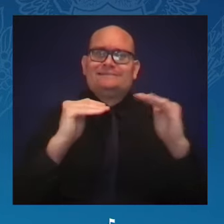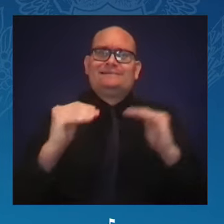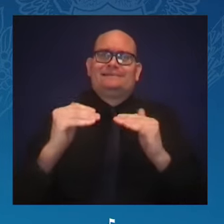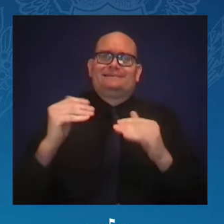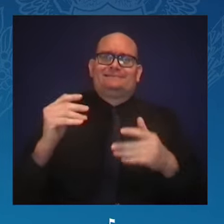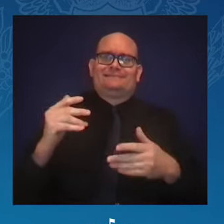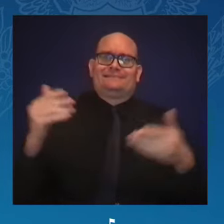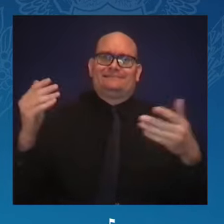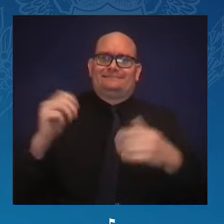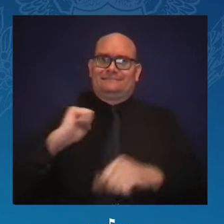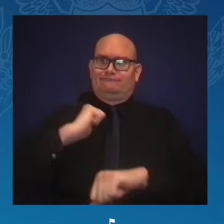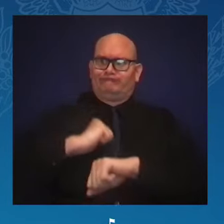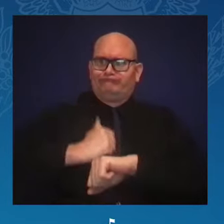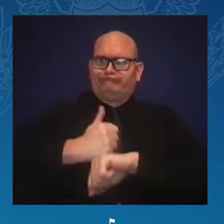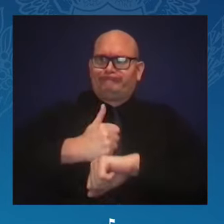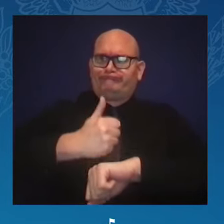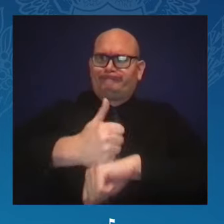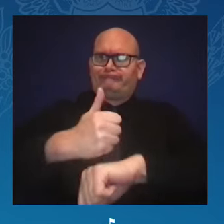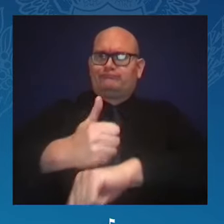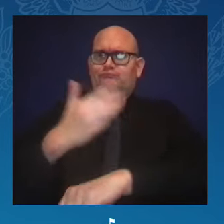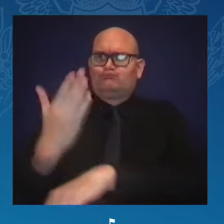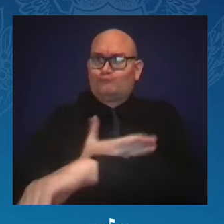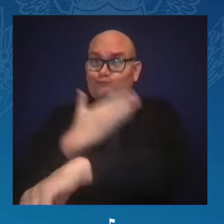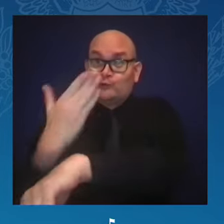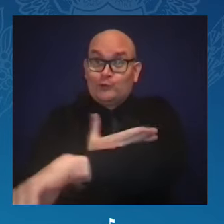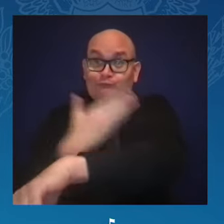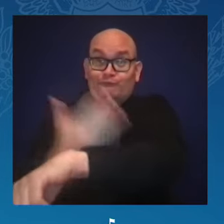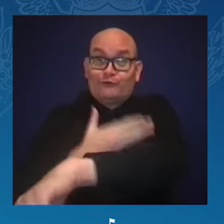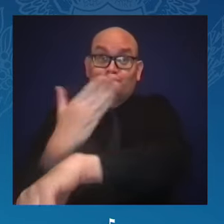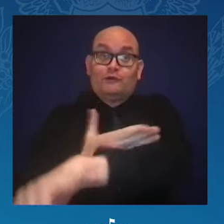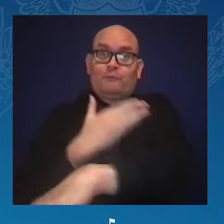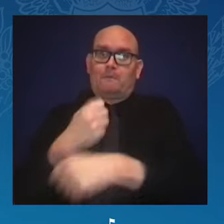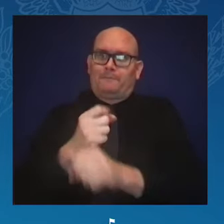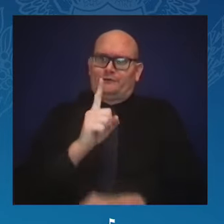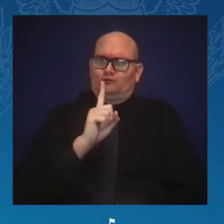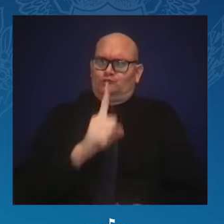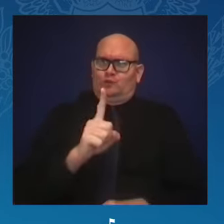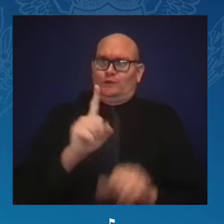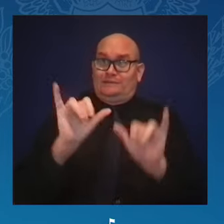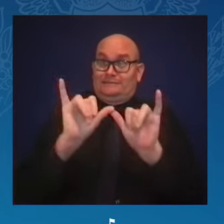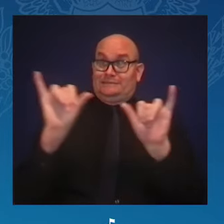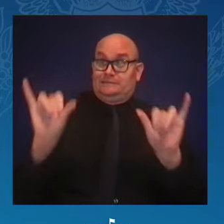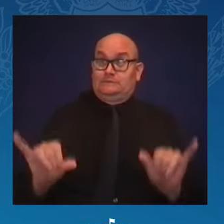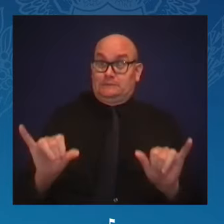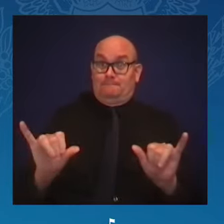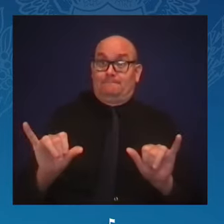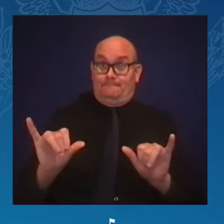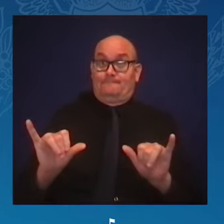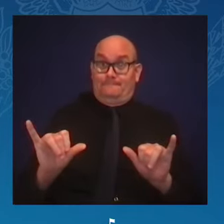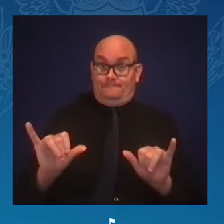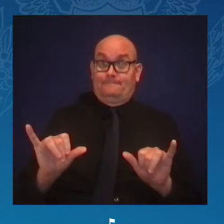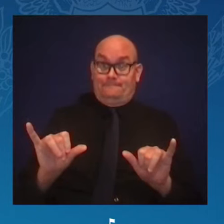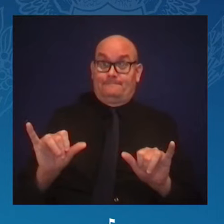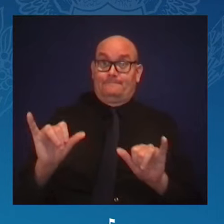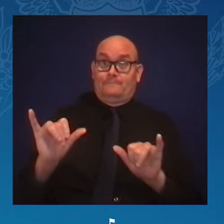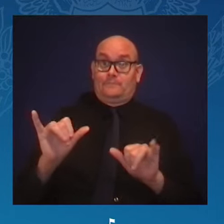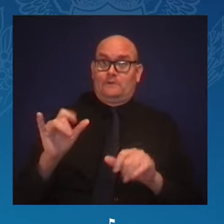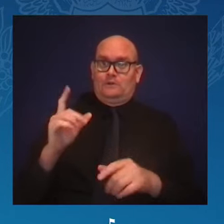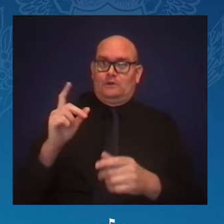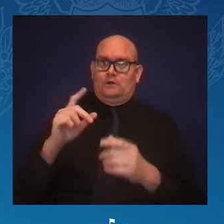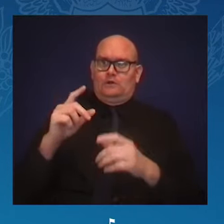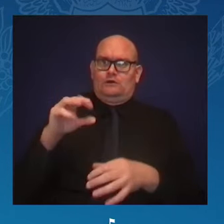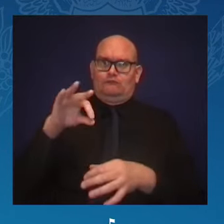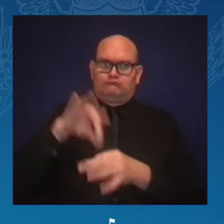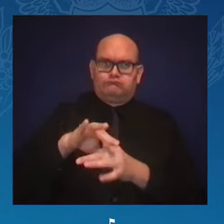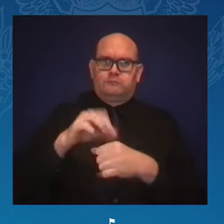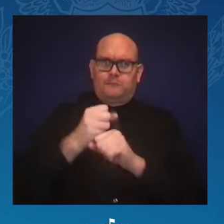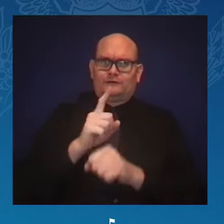Vice President Harris was sworn into the United States Senate in 2017. Right away, she